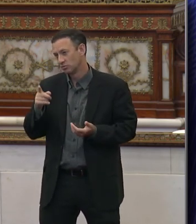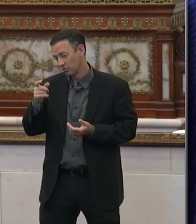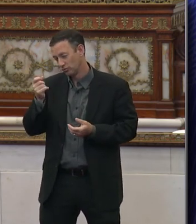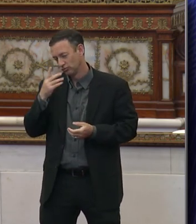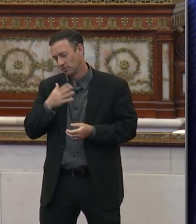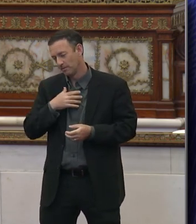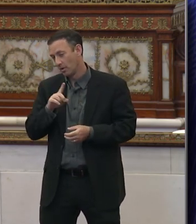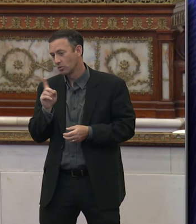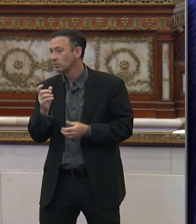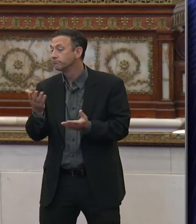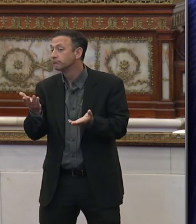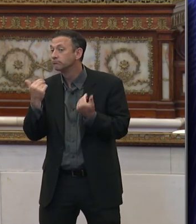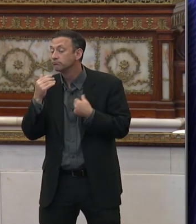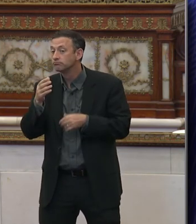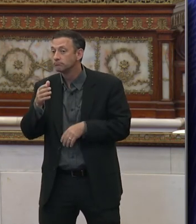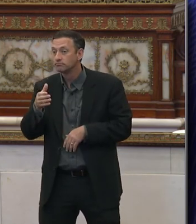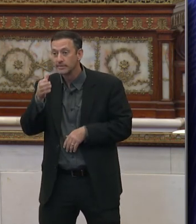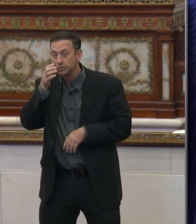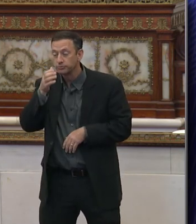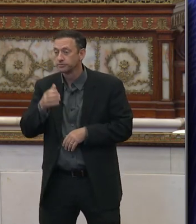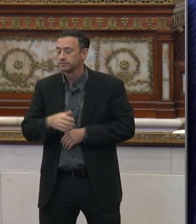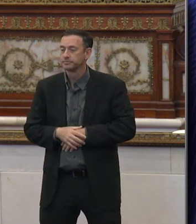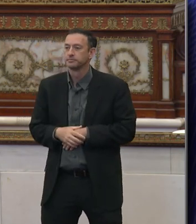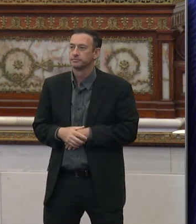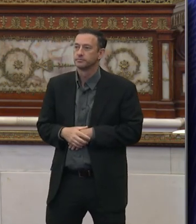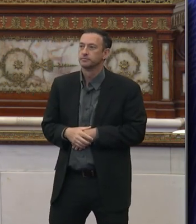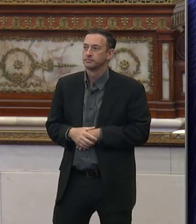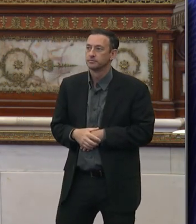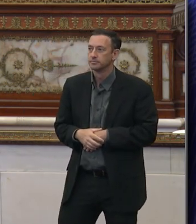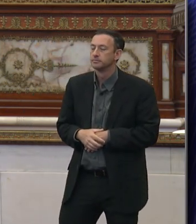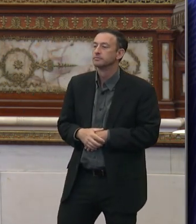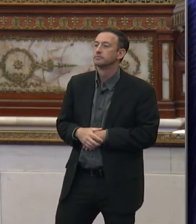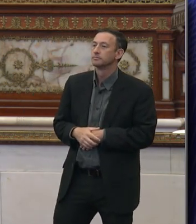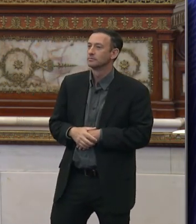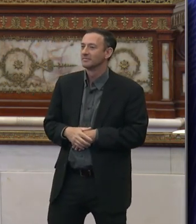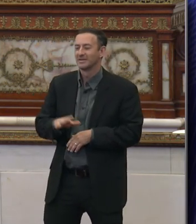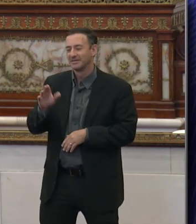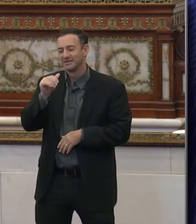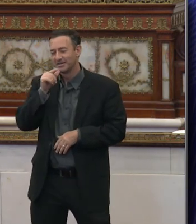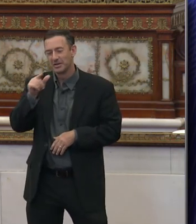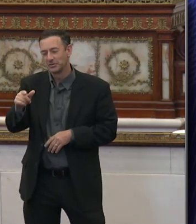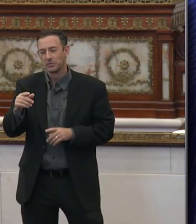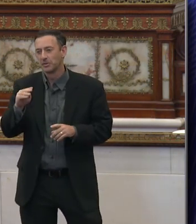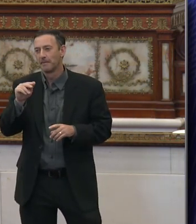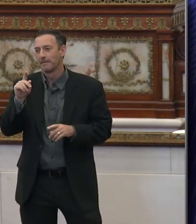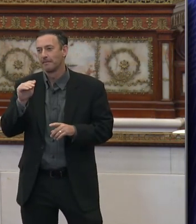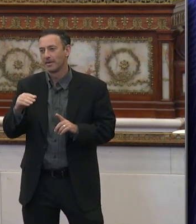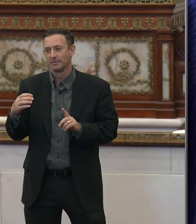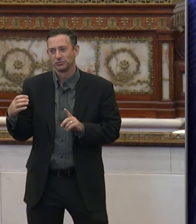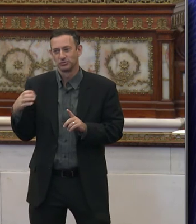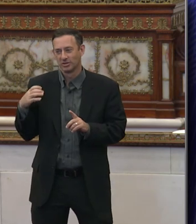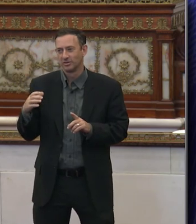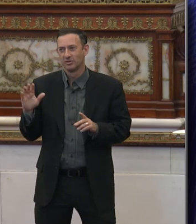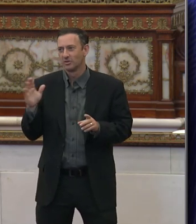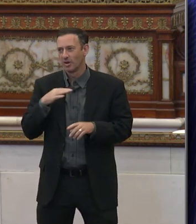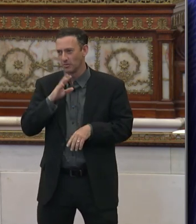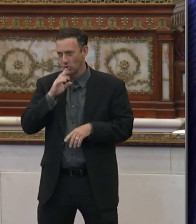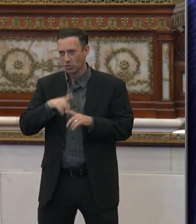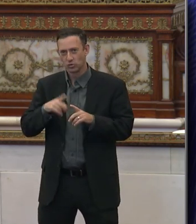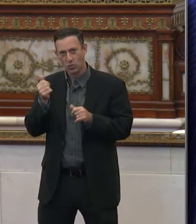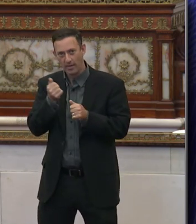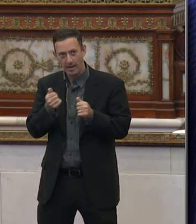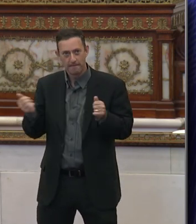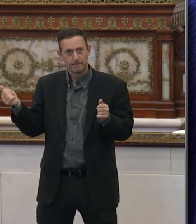understand my question. I would love to hear your answer. Well, the question not you, Madam Chair. I'm sorry. I wasn't. I'm talking to the